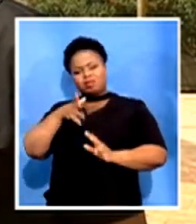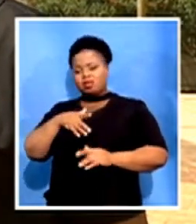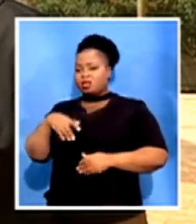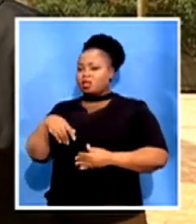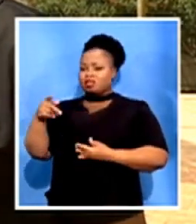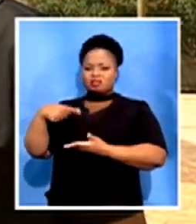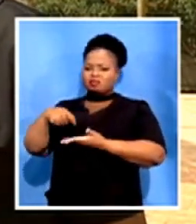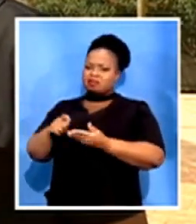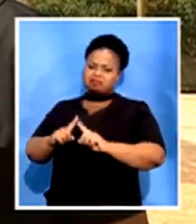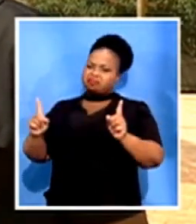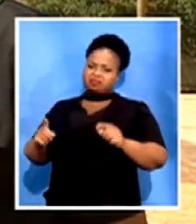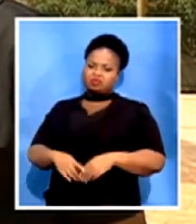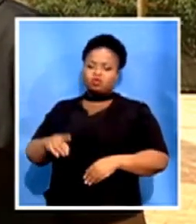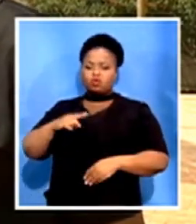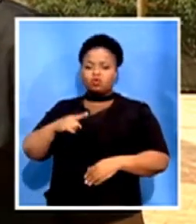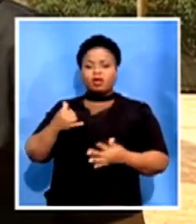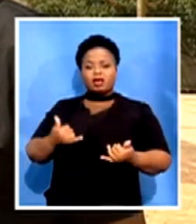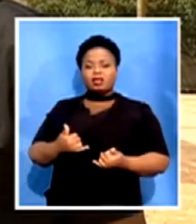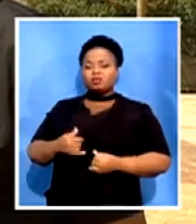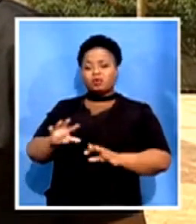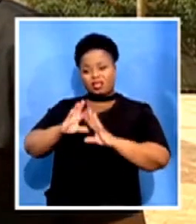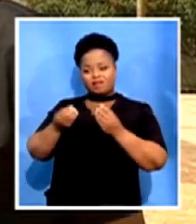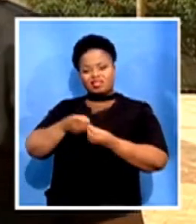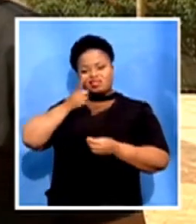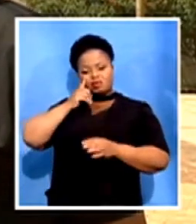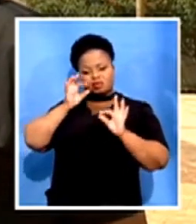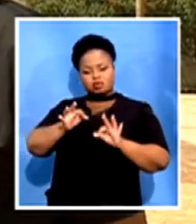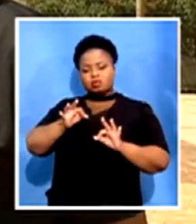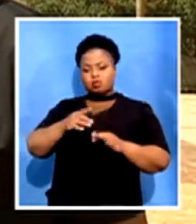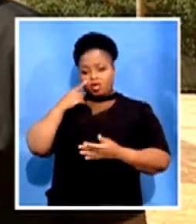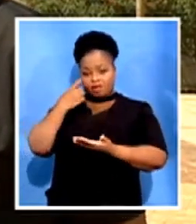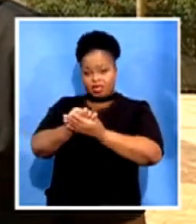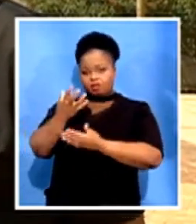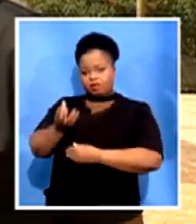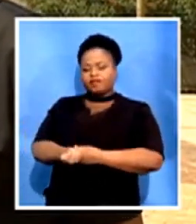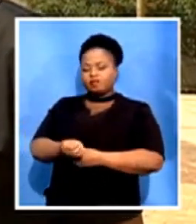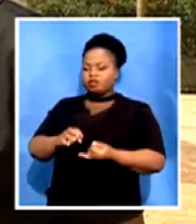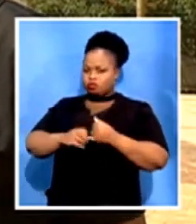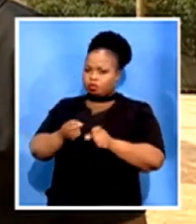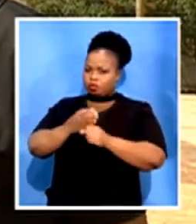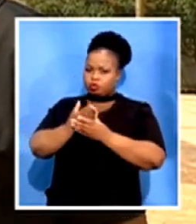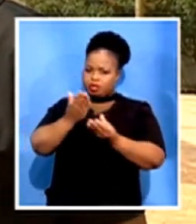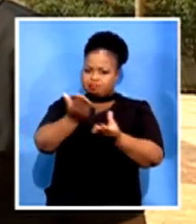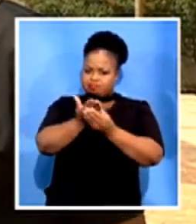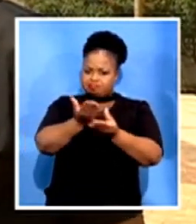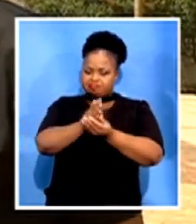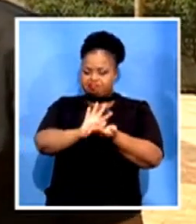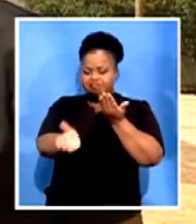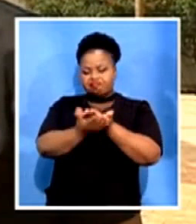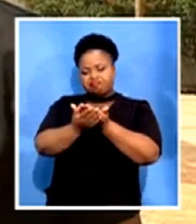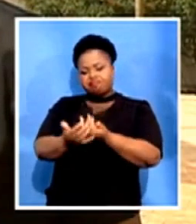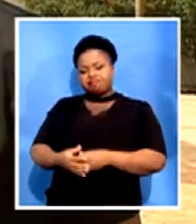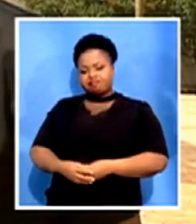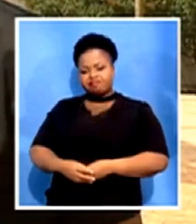are tested. And we have got to then make sure that we get the documents to support the allegations. For some of our viewers who may